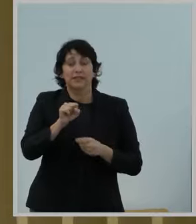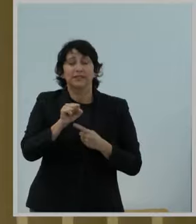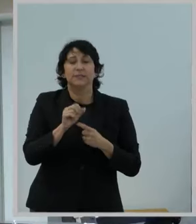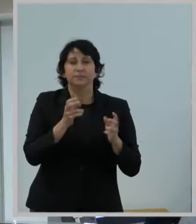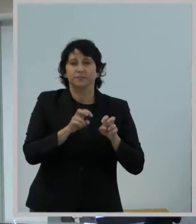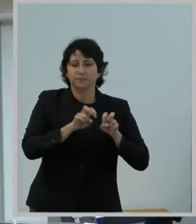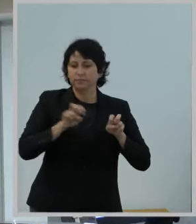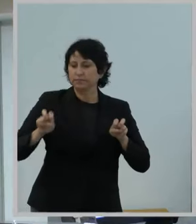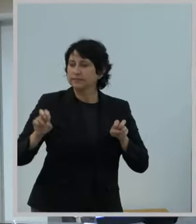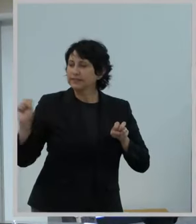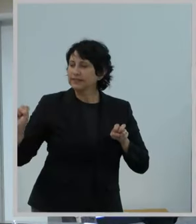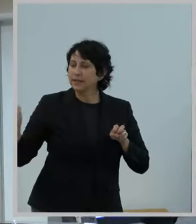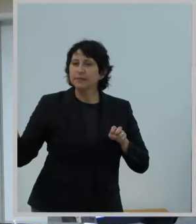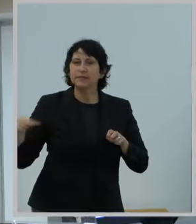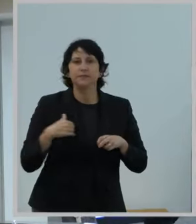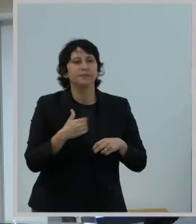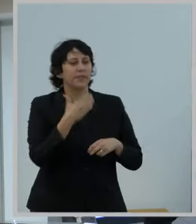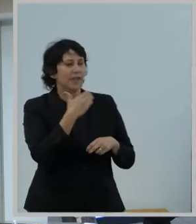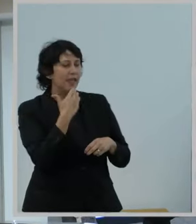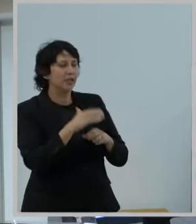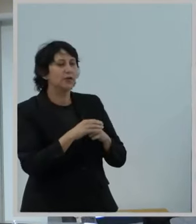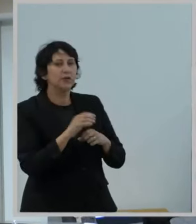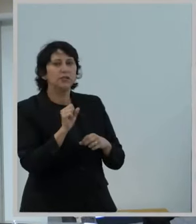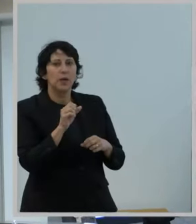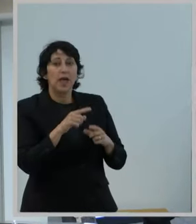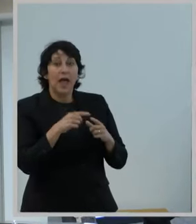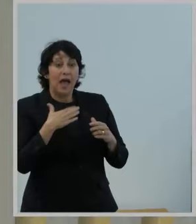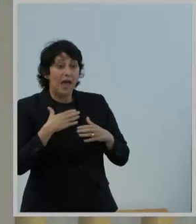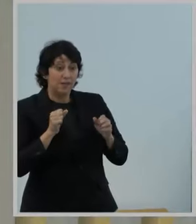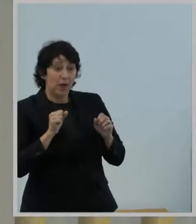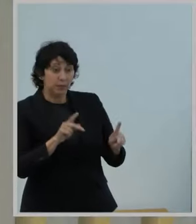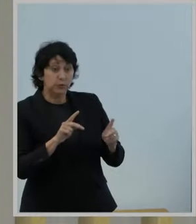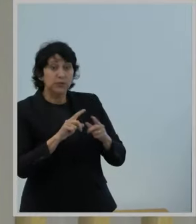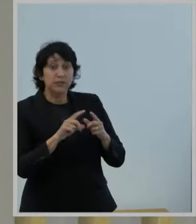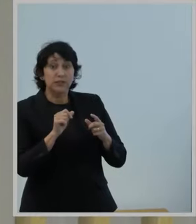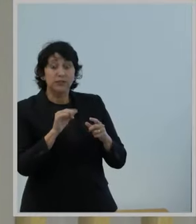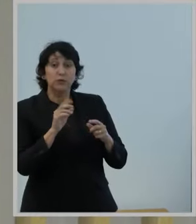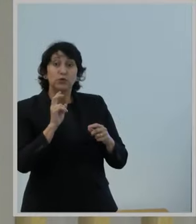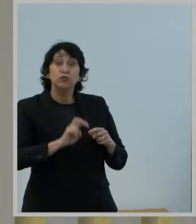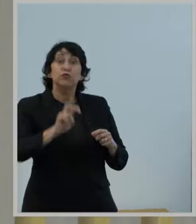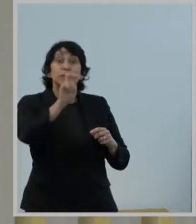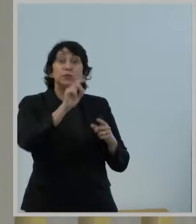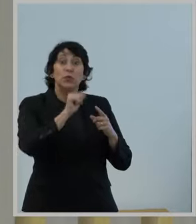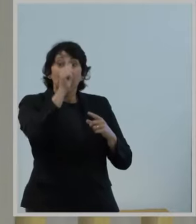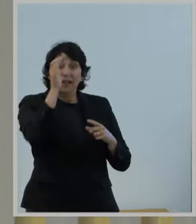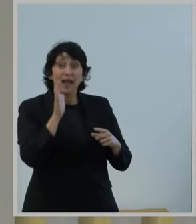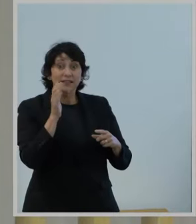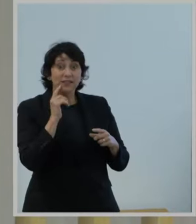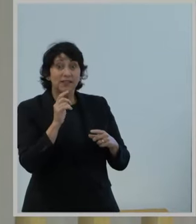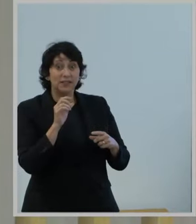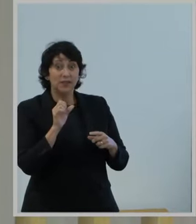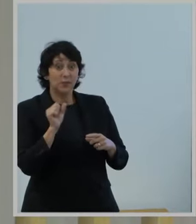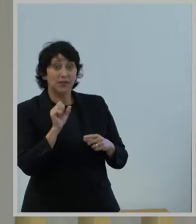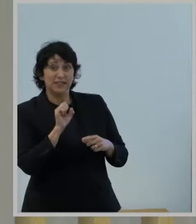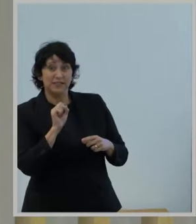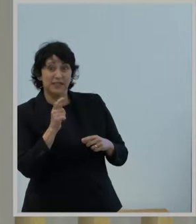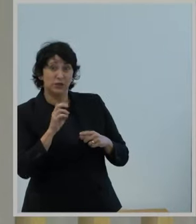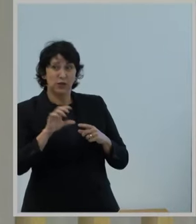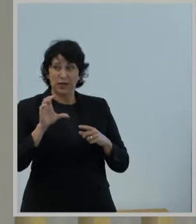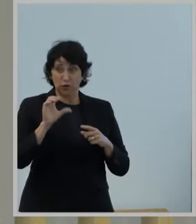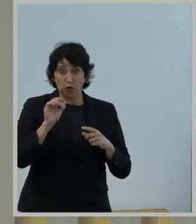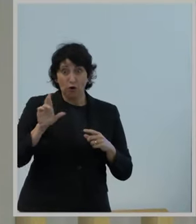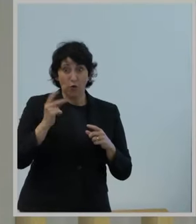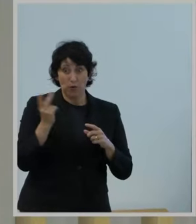Commissioner Symington. Thank you. So I had an opportunity to take a trip up to Alaska with Senator Sullivan and Commissioner Carr as well.